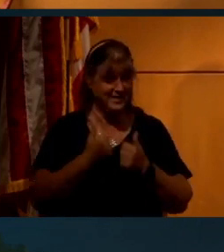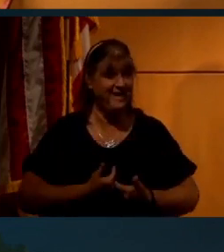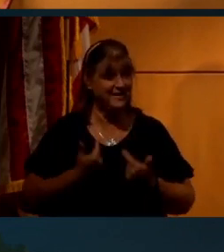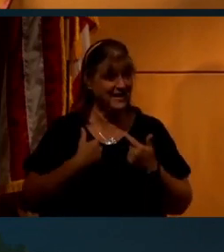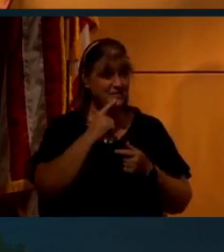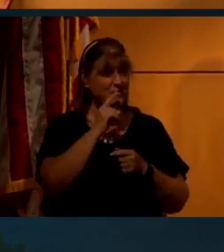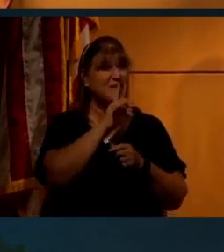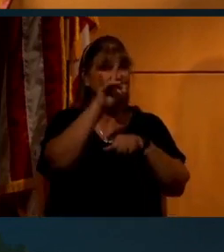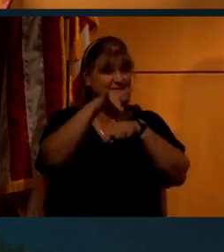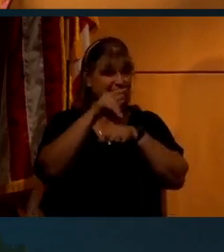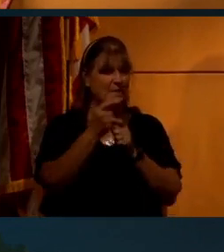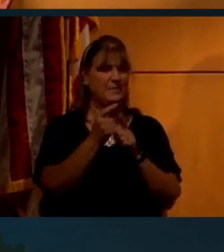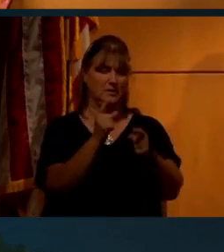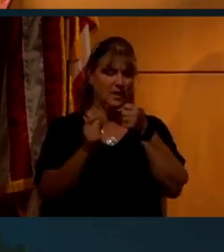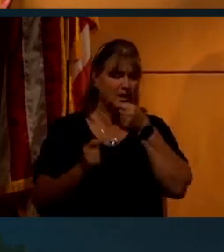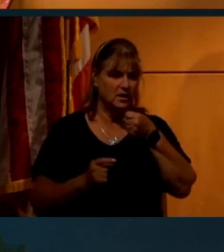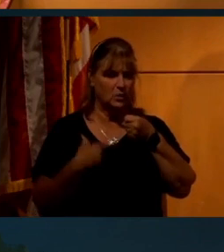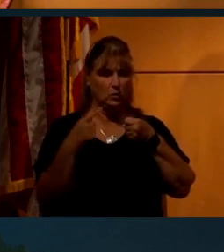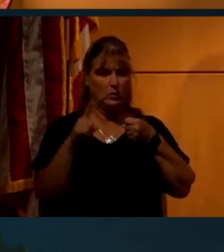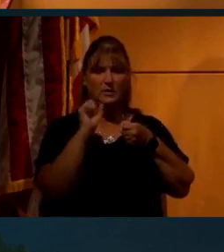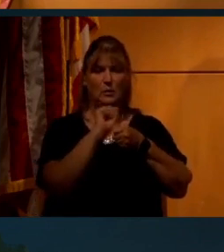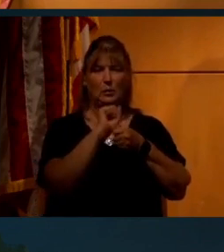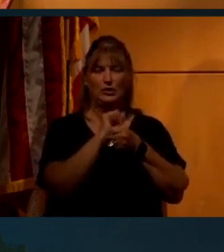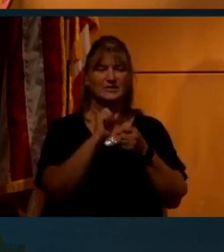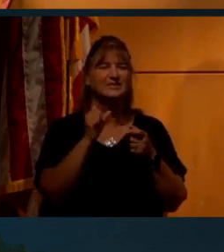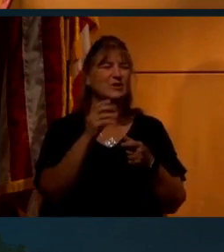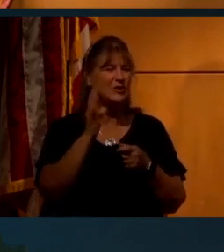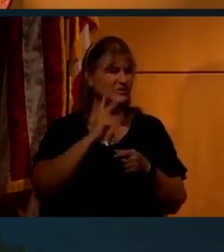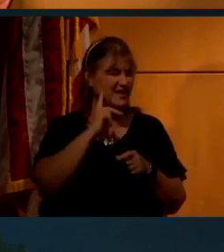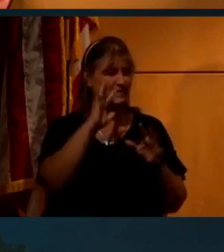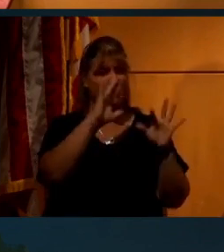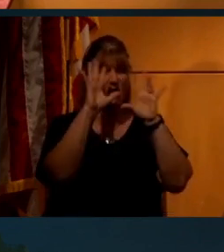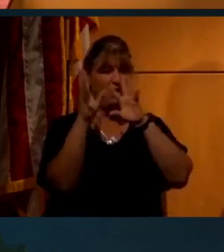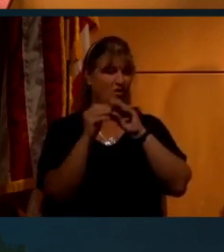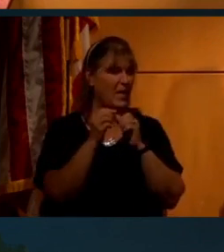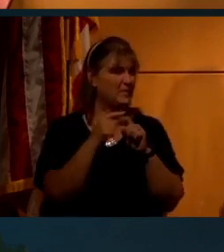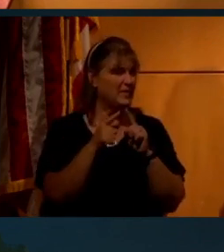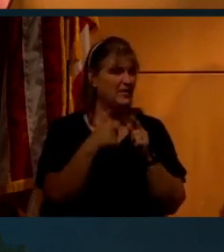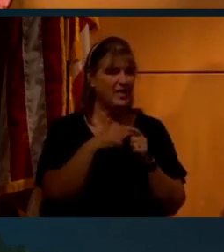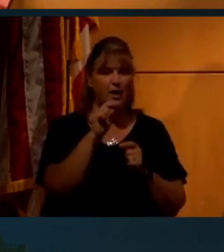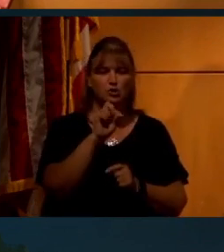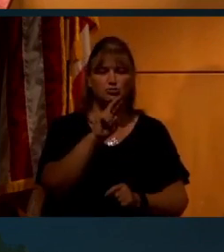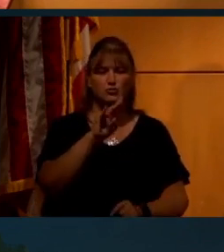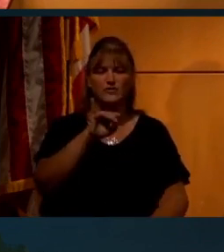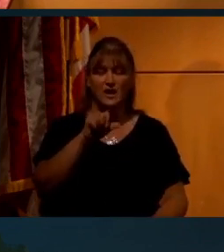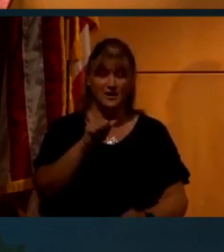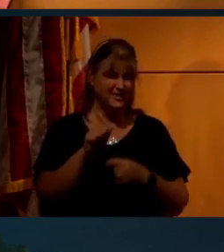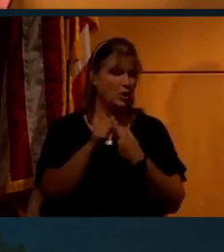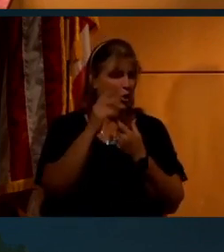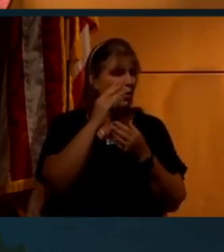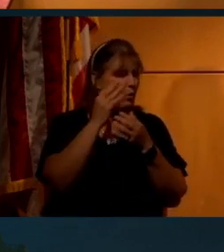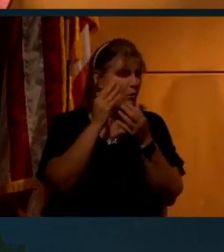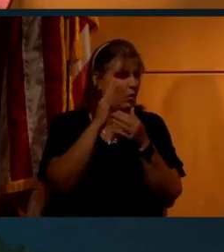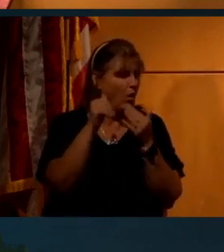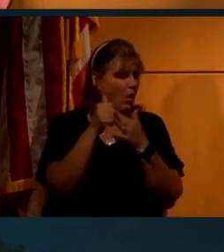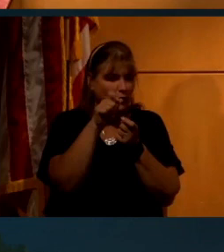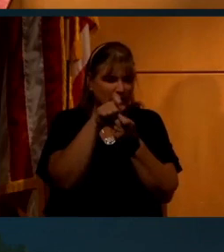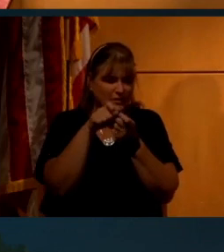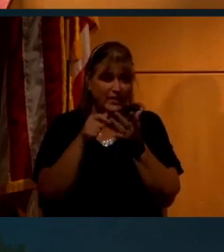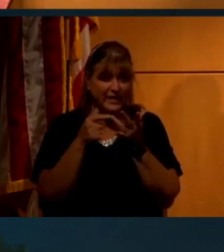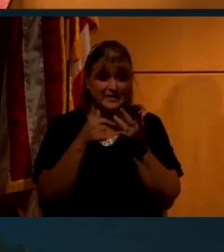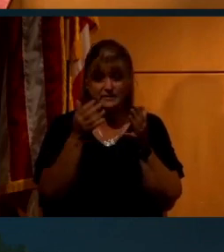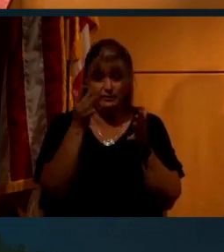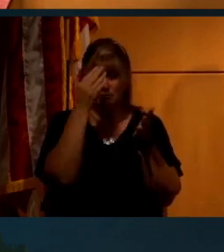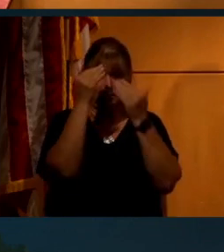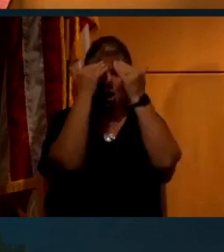They happen. There we go. Okay. And so I used to have all that trivia, all of those things at my